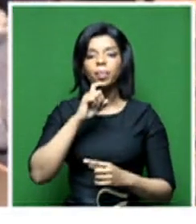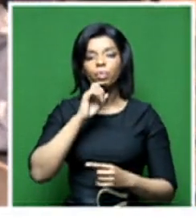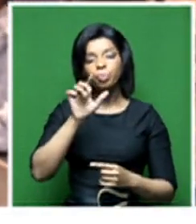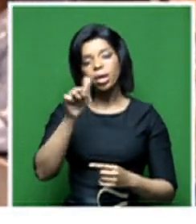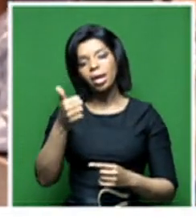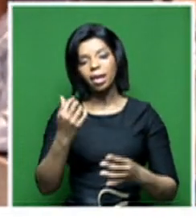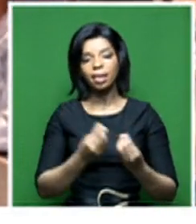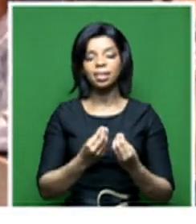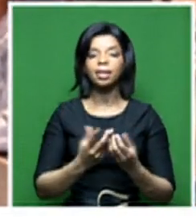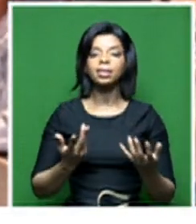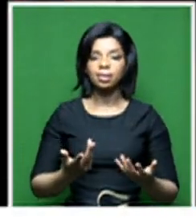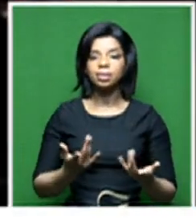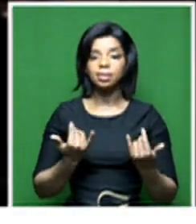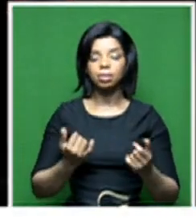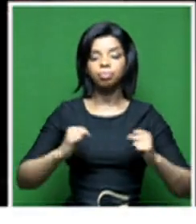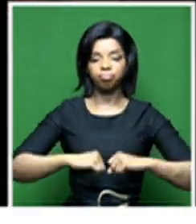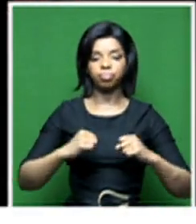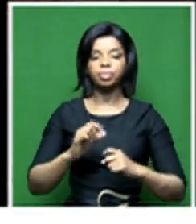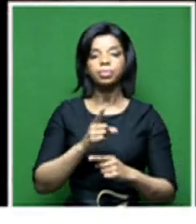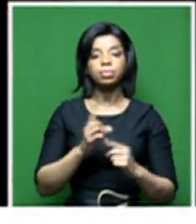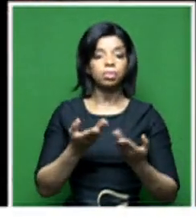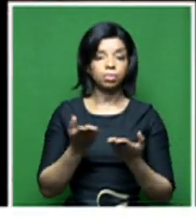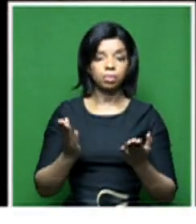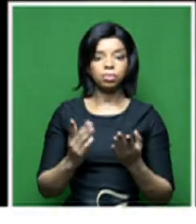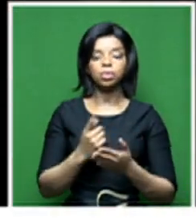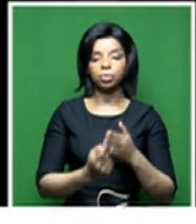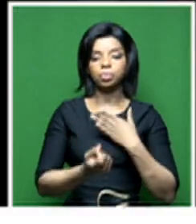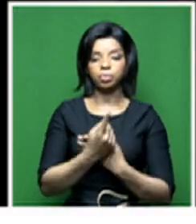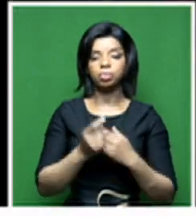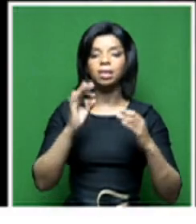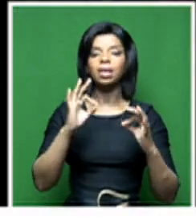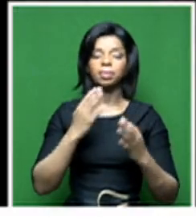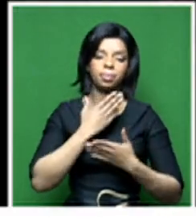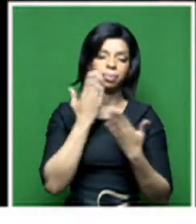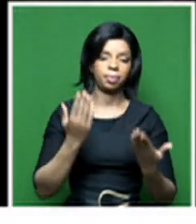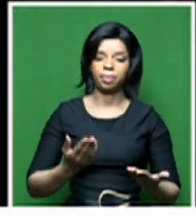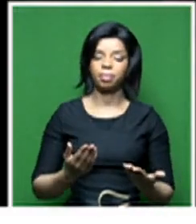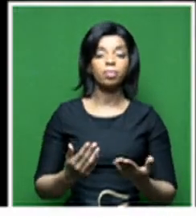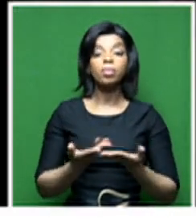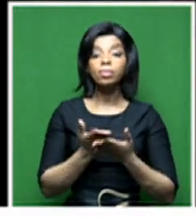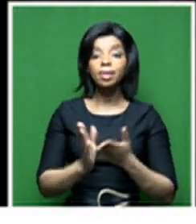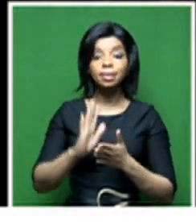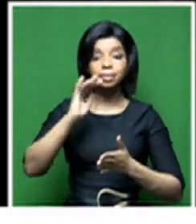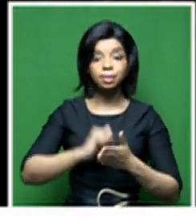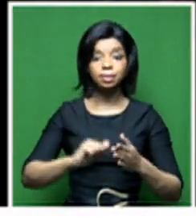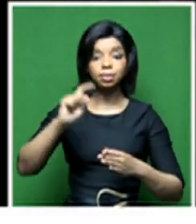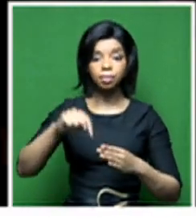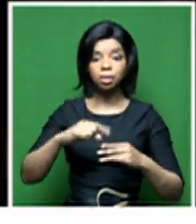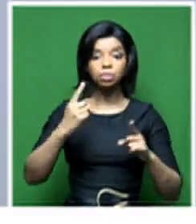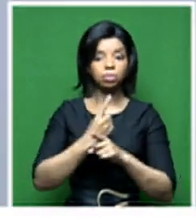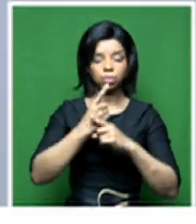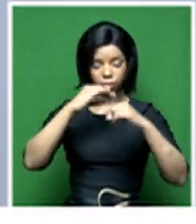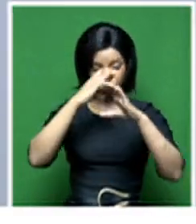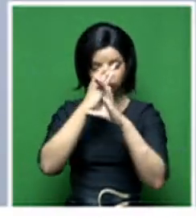bloatedness to set in and inefficiencies to set in. These taxation elements need to be very focused and very